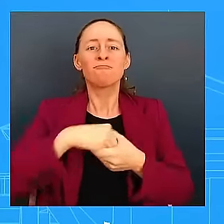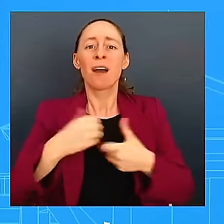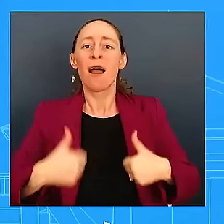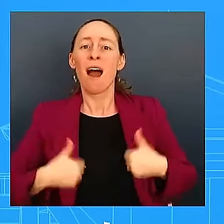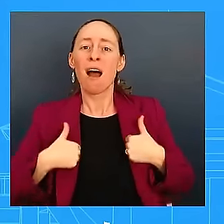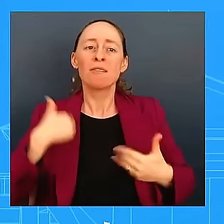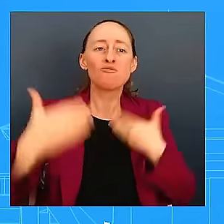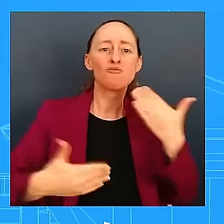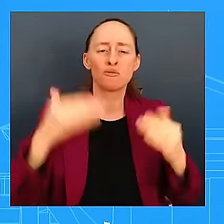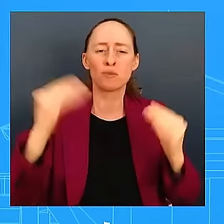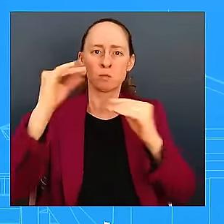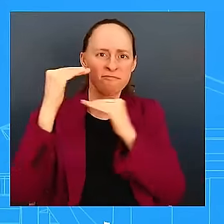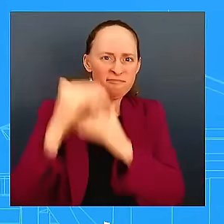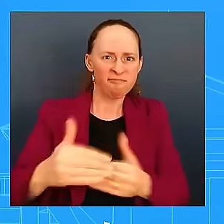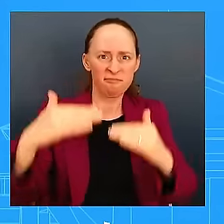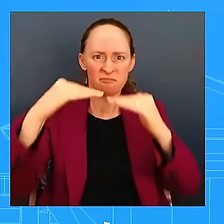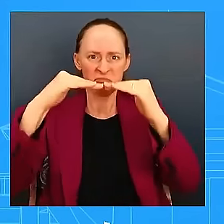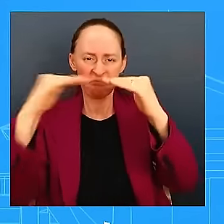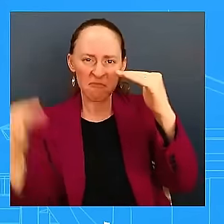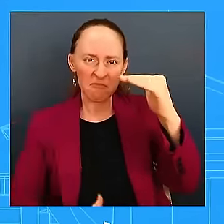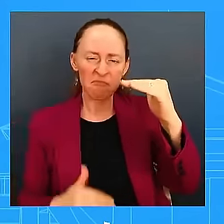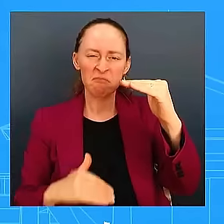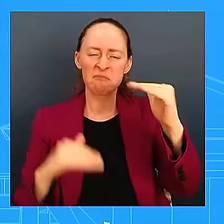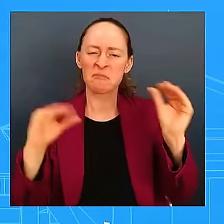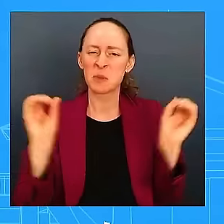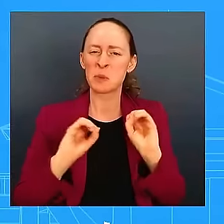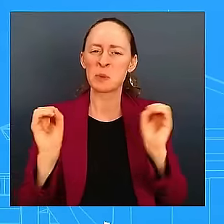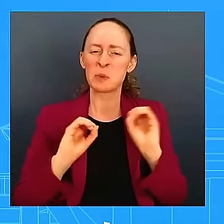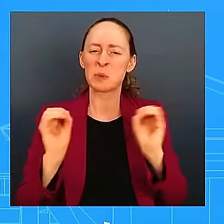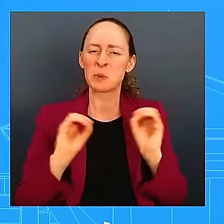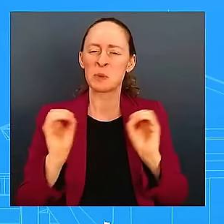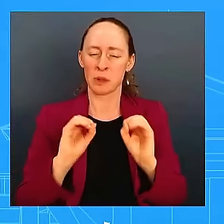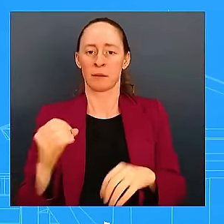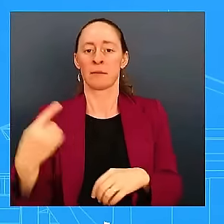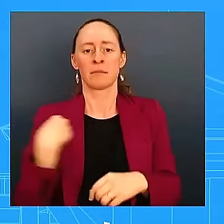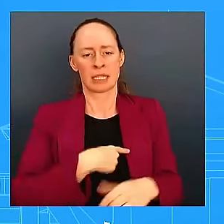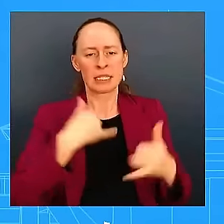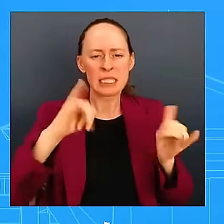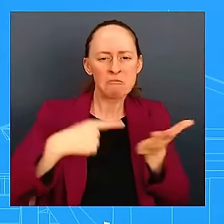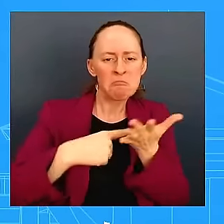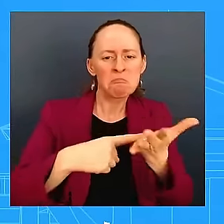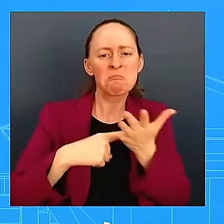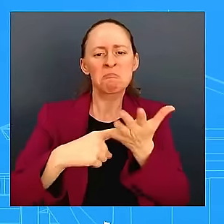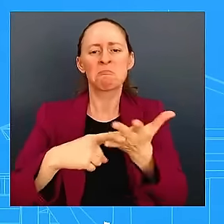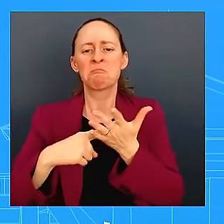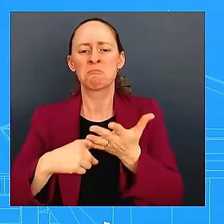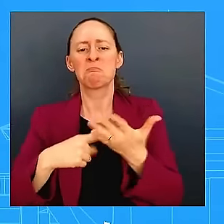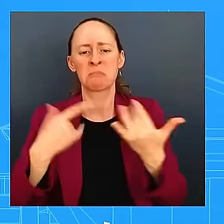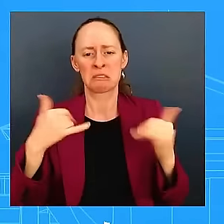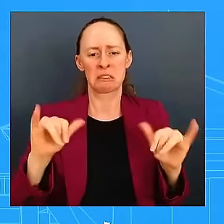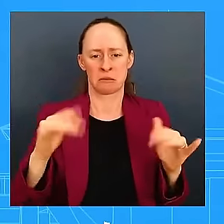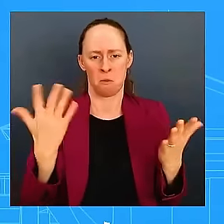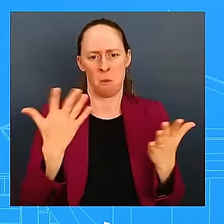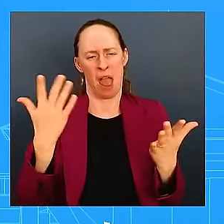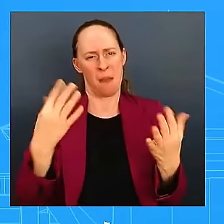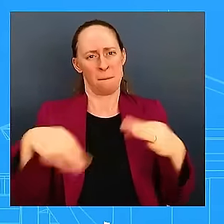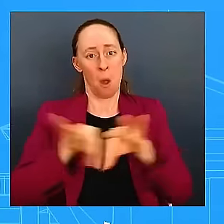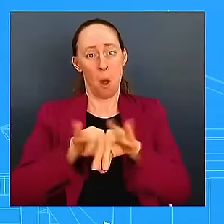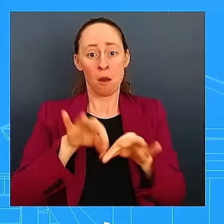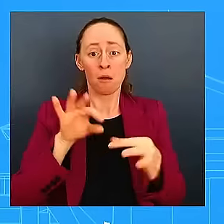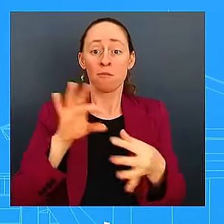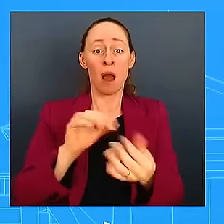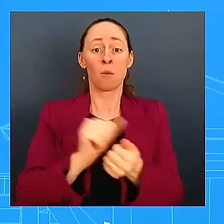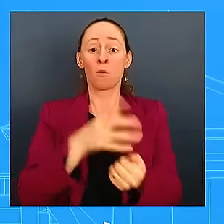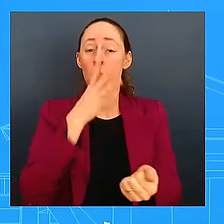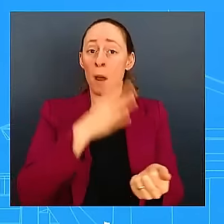to engage with the Taliban on matters of our interest. For example, on respect for the rights of women and girls and the return